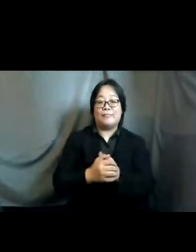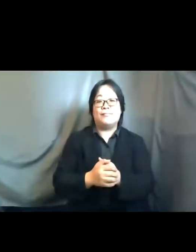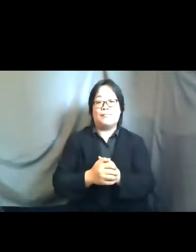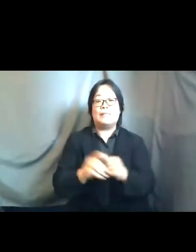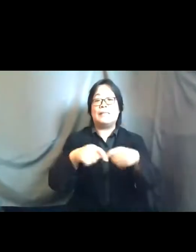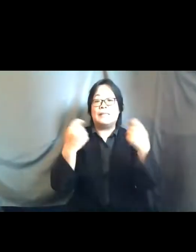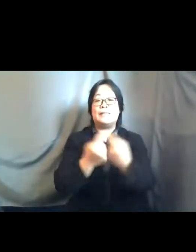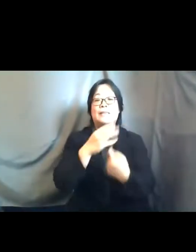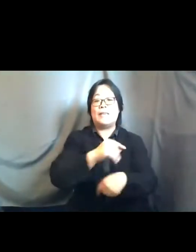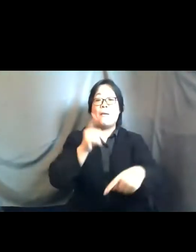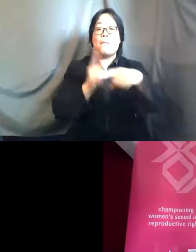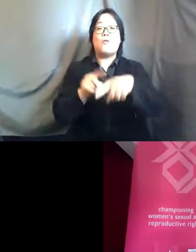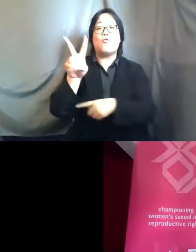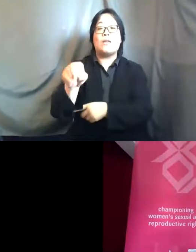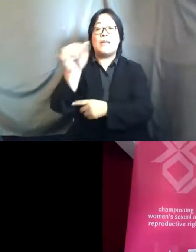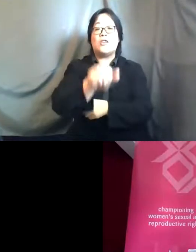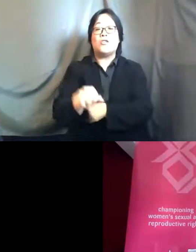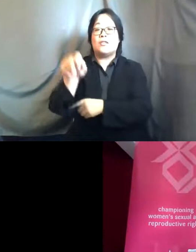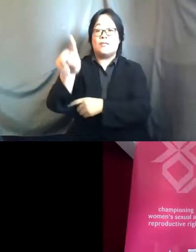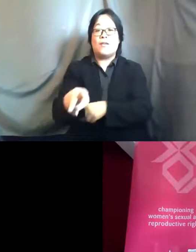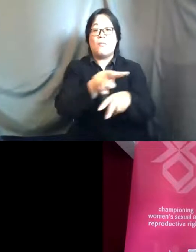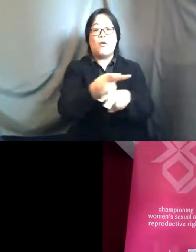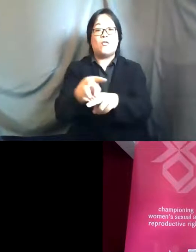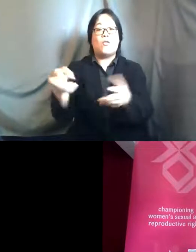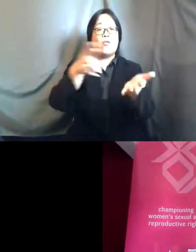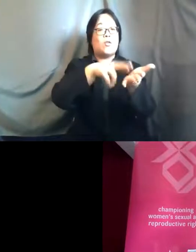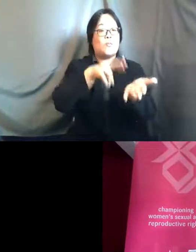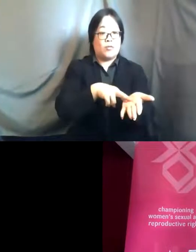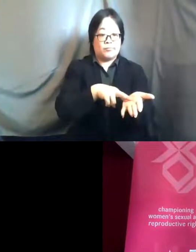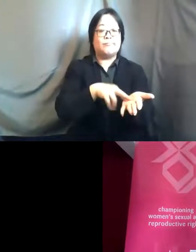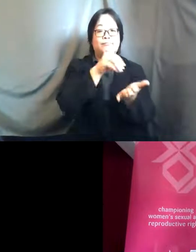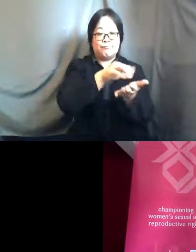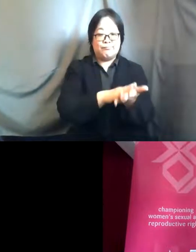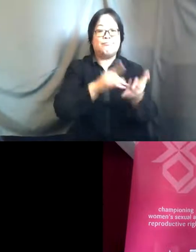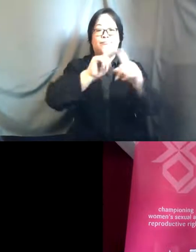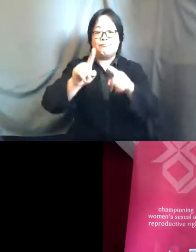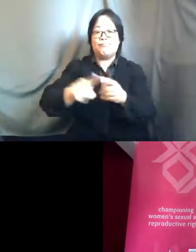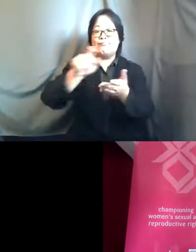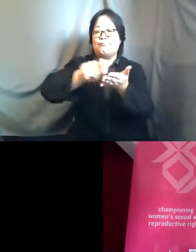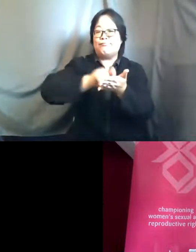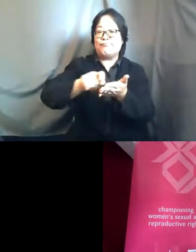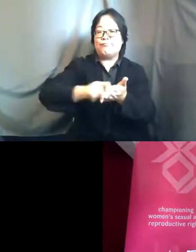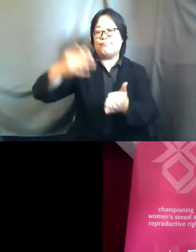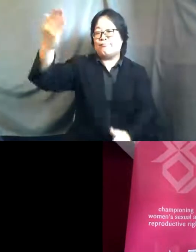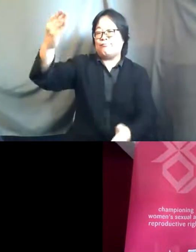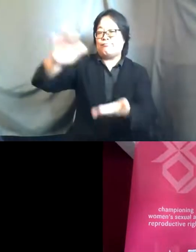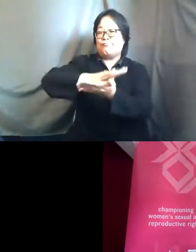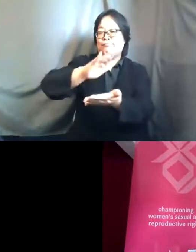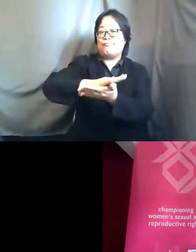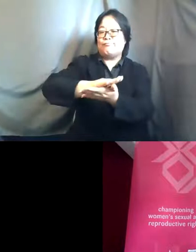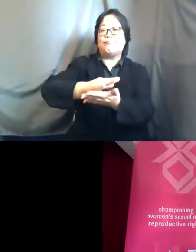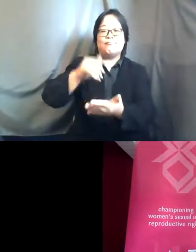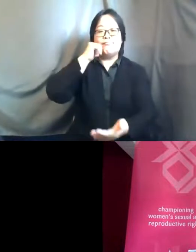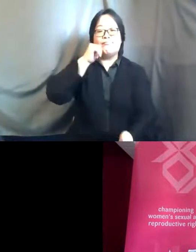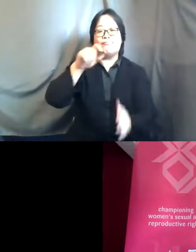plus 20 asia-pacific monitoring reports written numerous articles and presented papers on women's sexual and reproductive